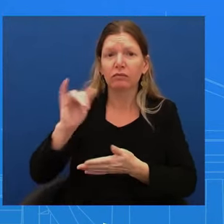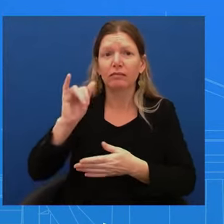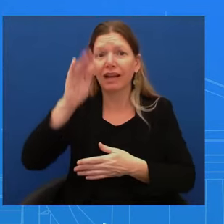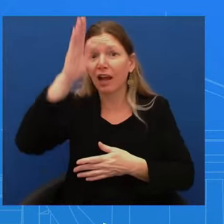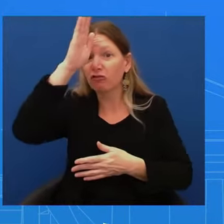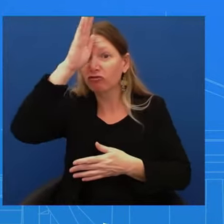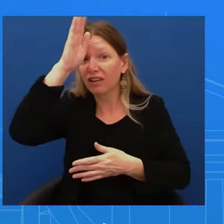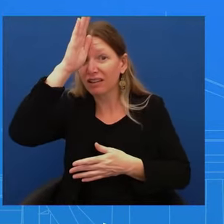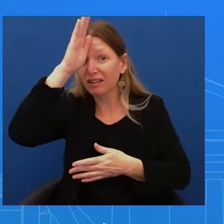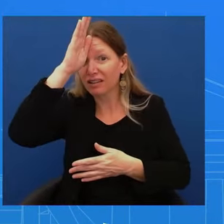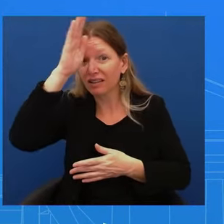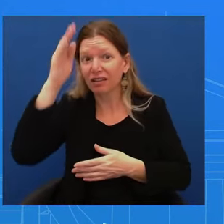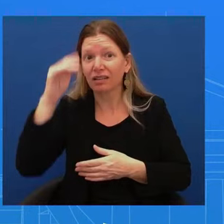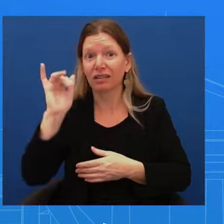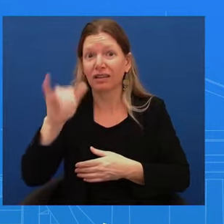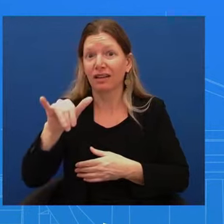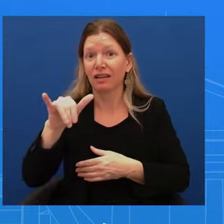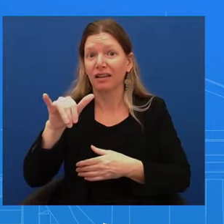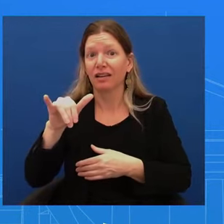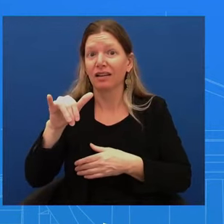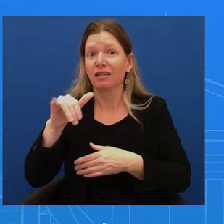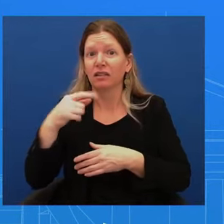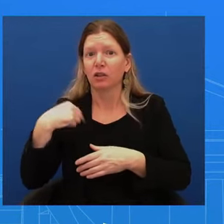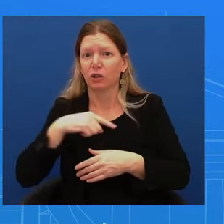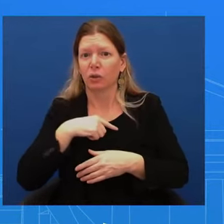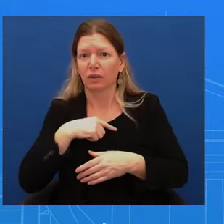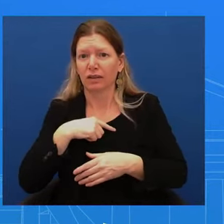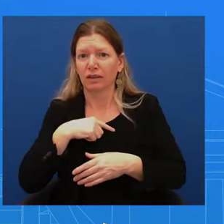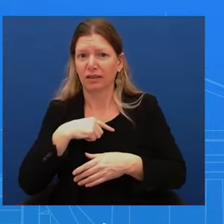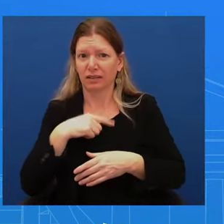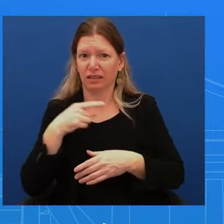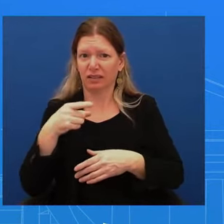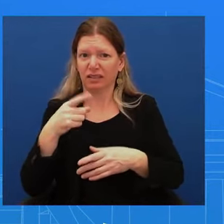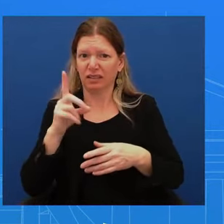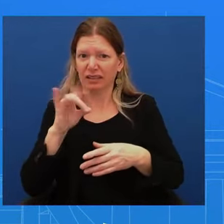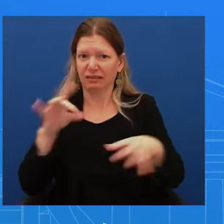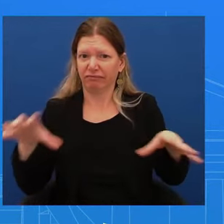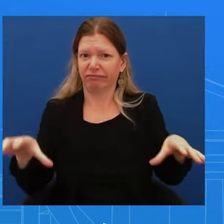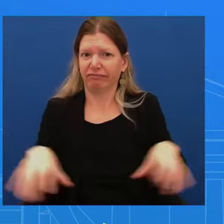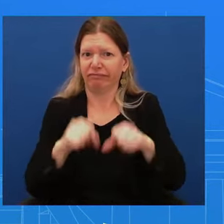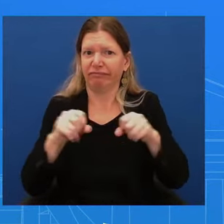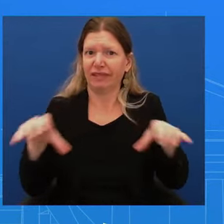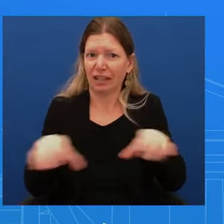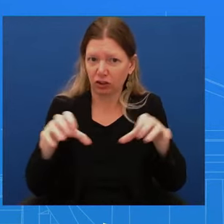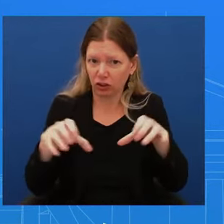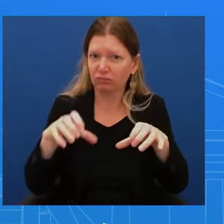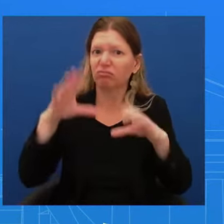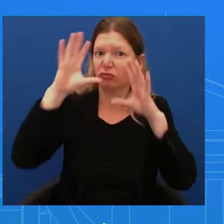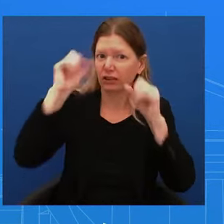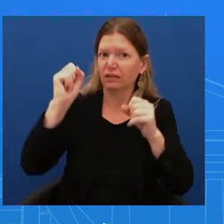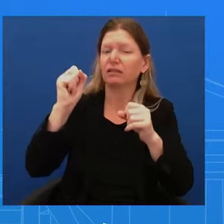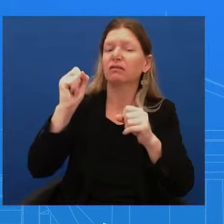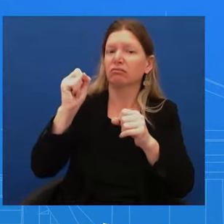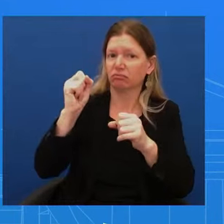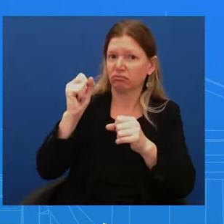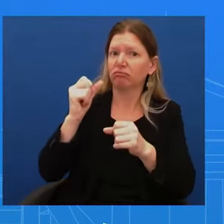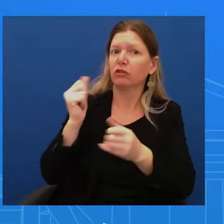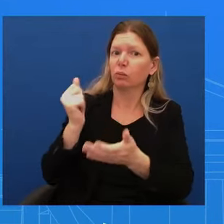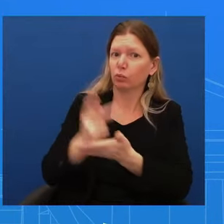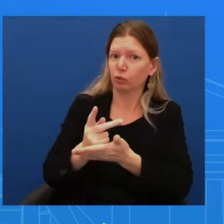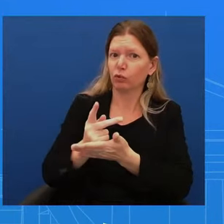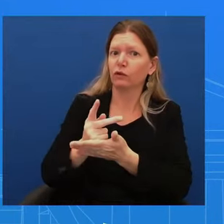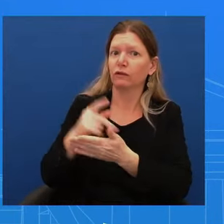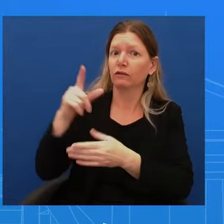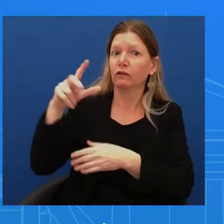for which the theater commander had full permission to execute. We did shoot down drones and missiles in the Red Sea, our